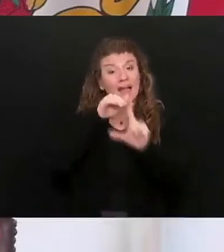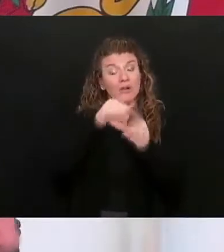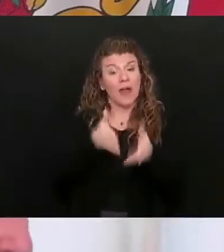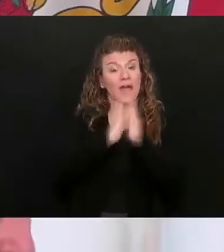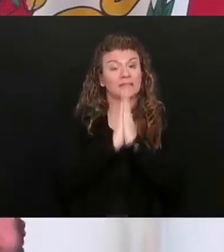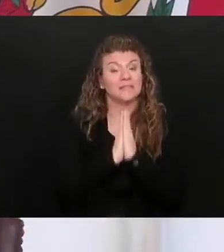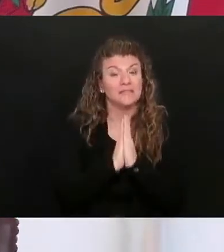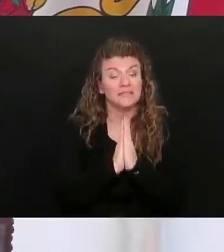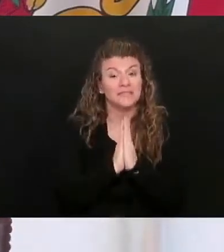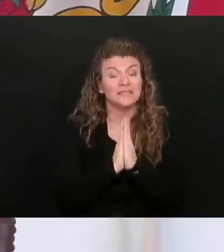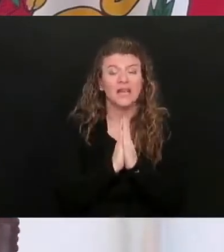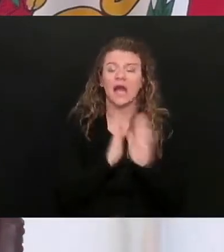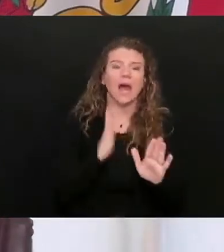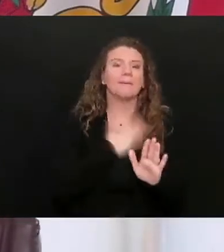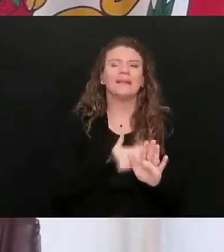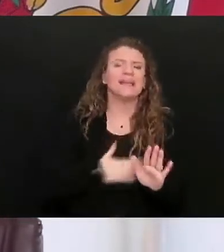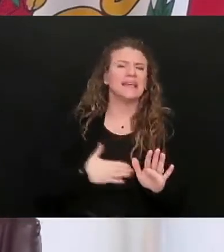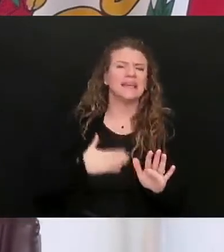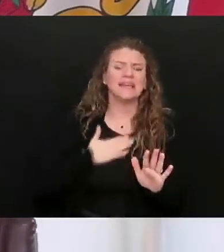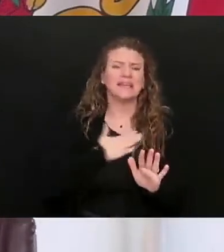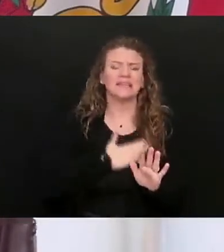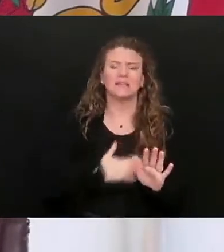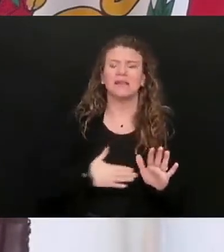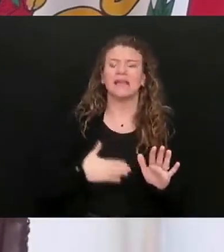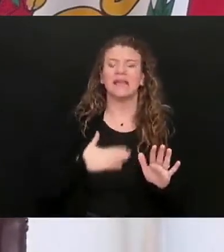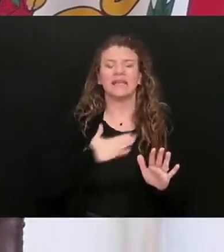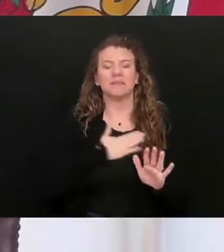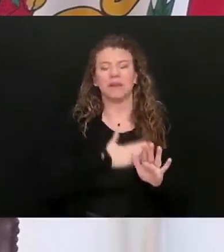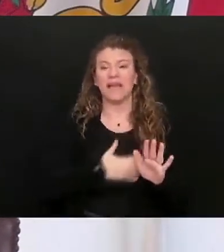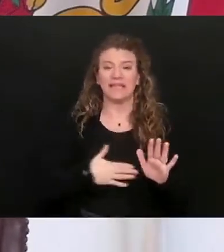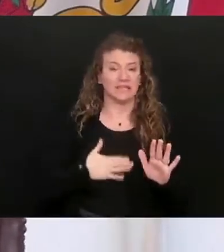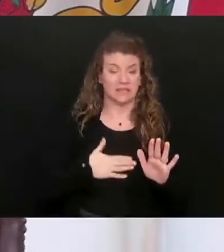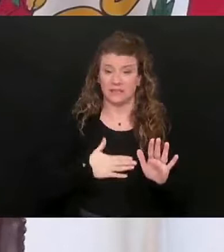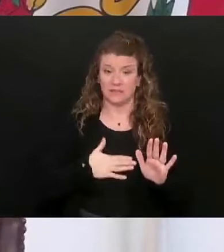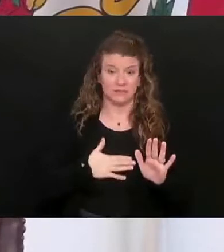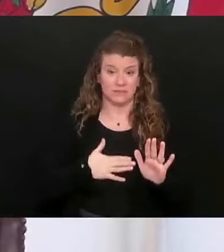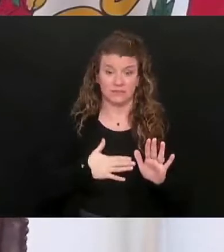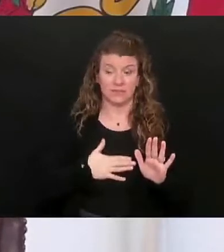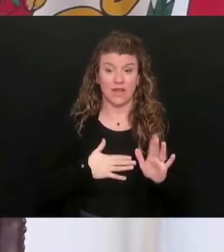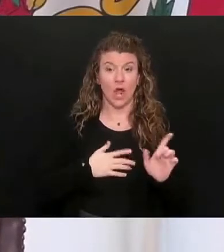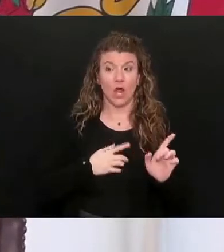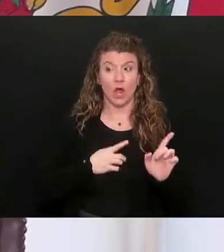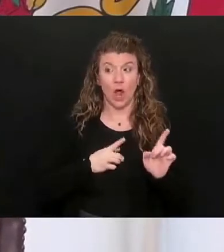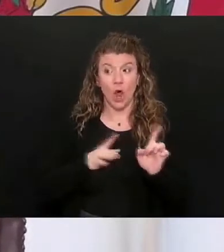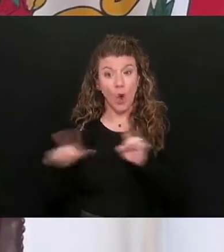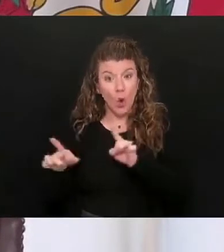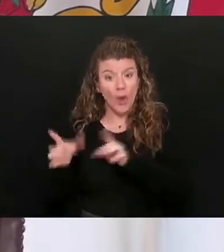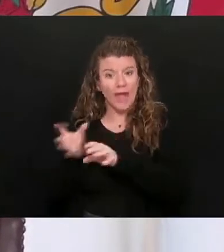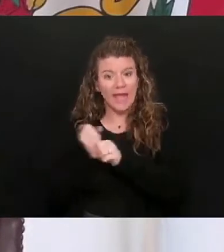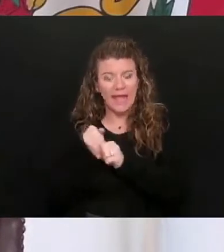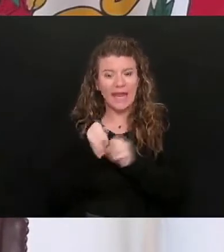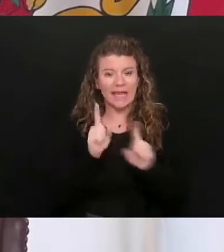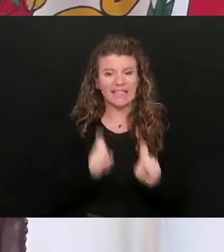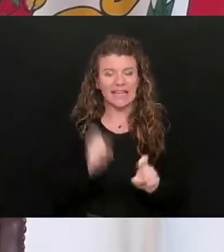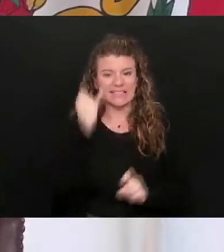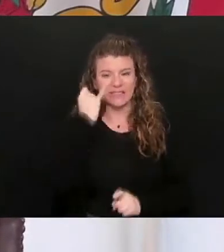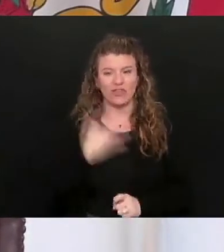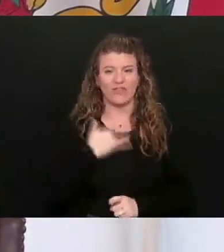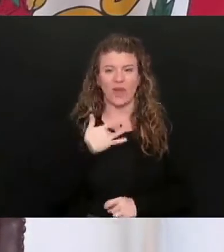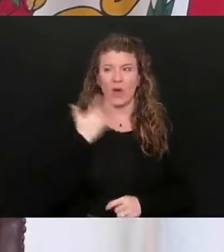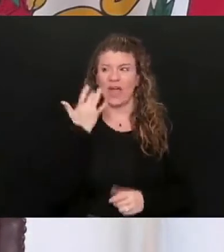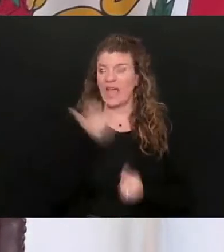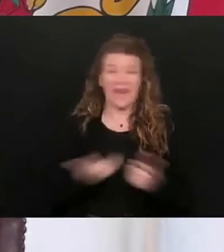you'll just please, please go get a test if you feel the least bit funny.